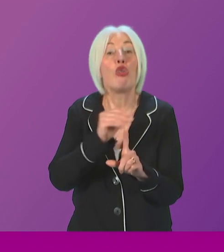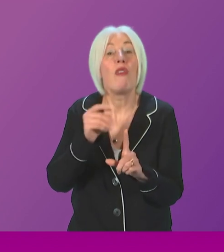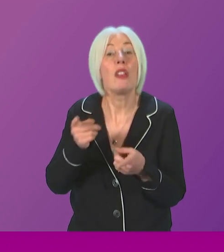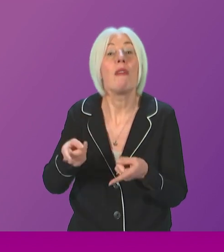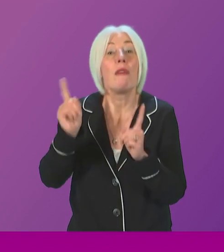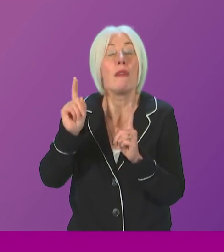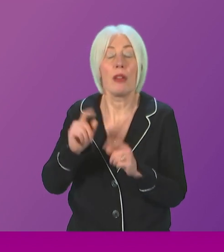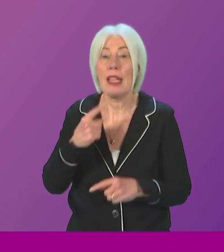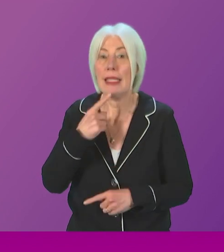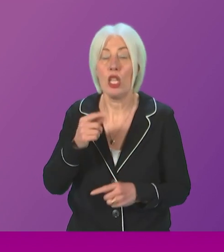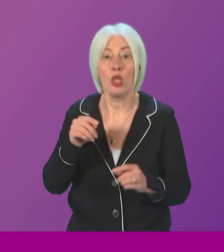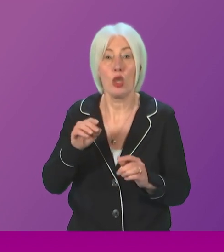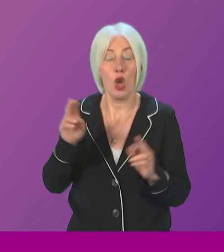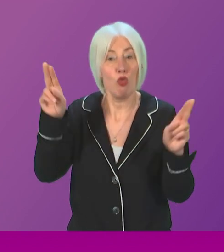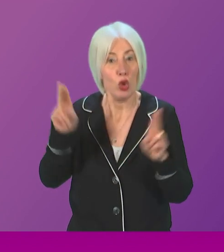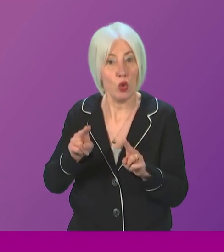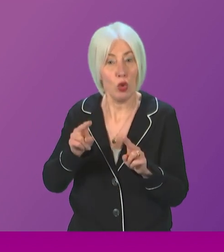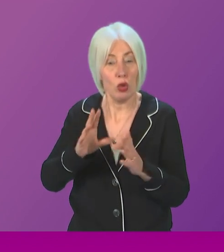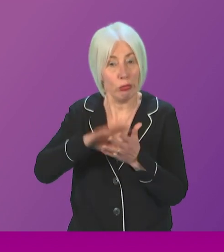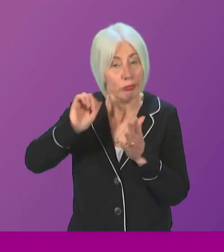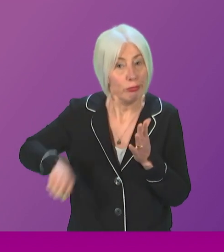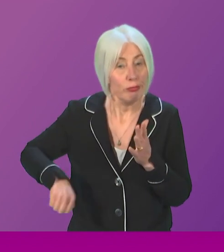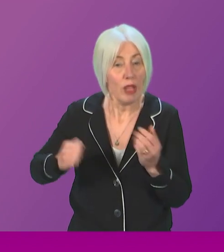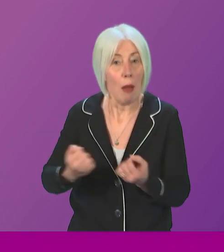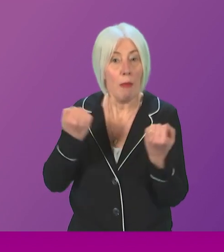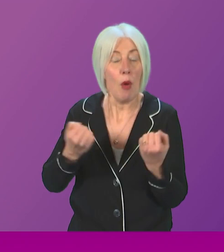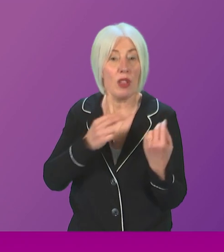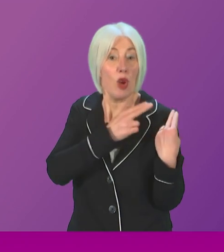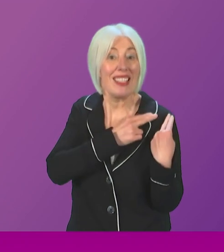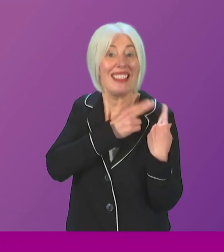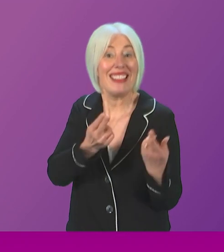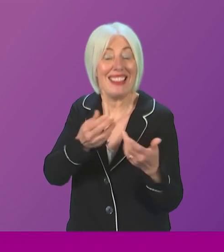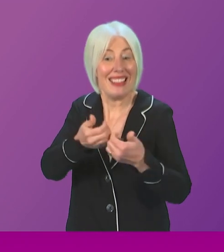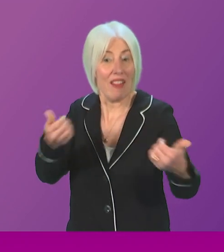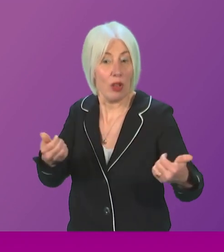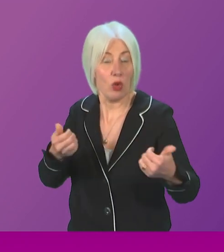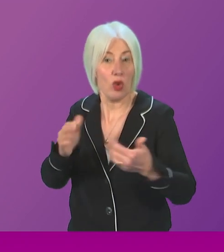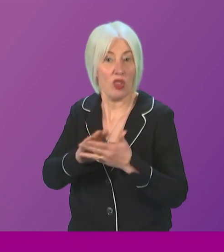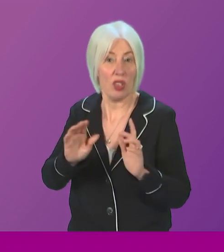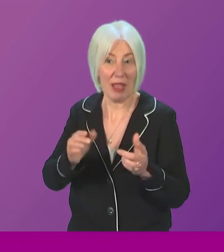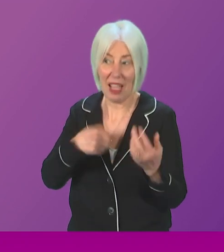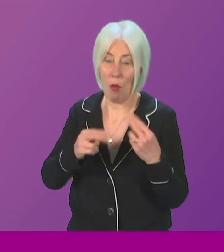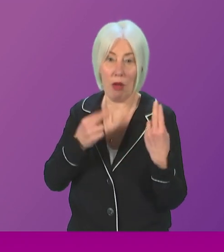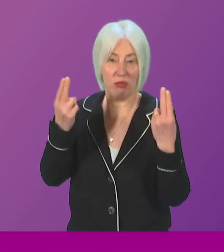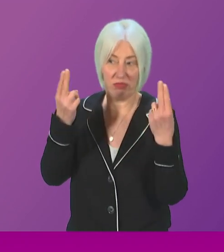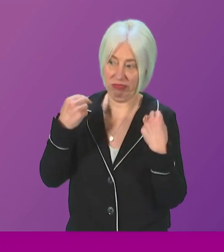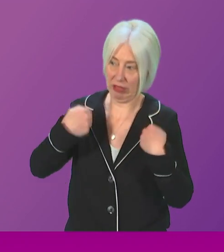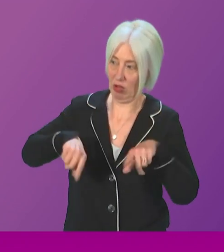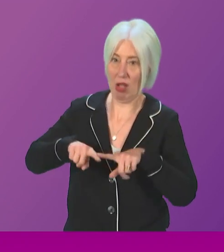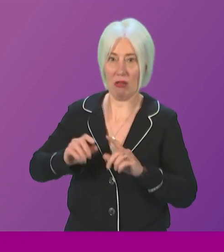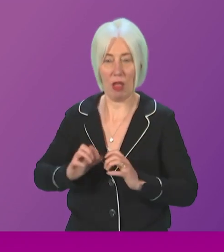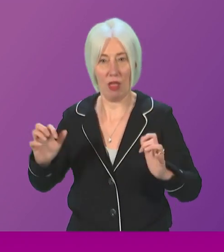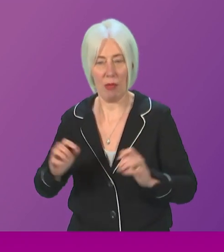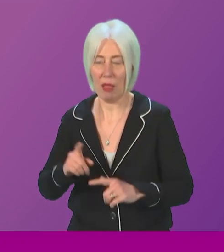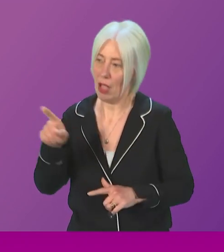proposes to reduce and remove powers of devolution and undermines this Parliament. Can I ask the First Minister how